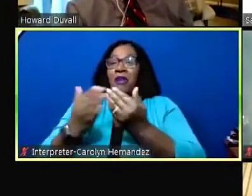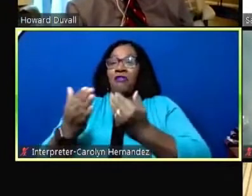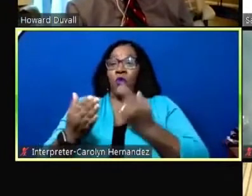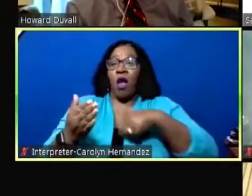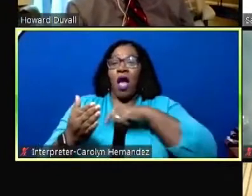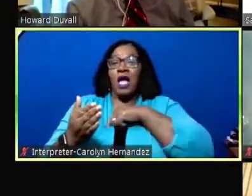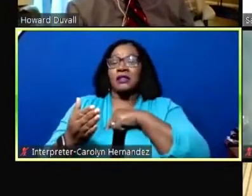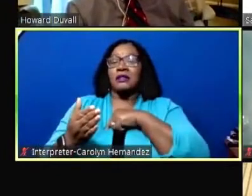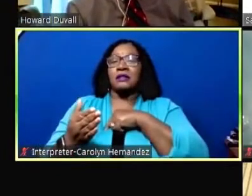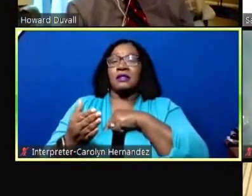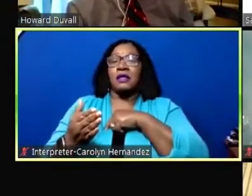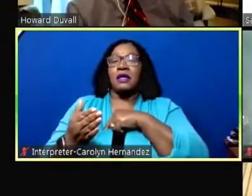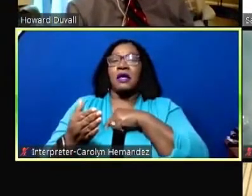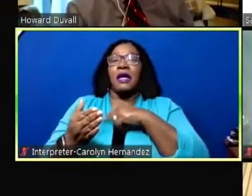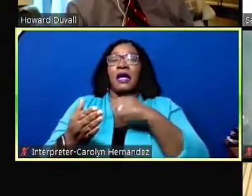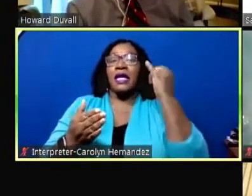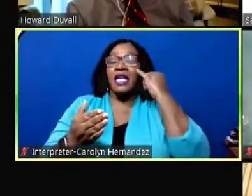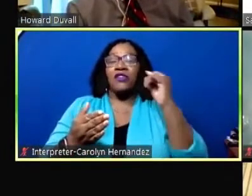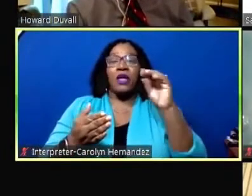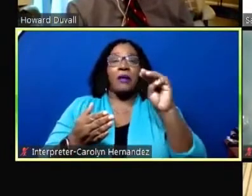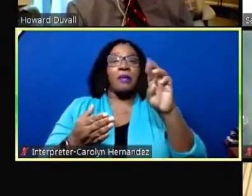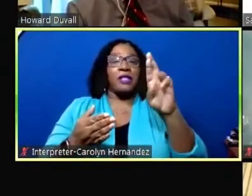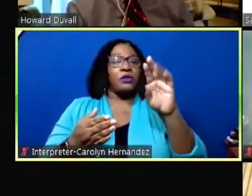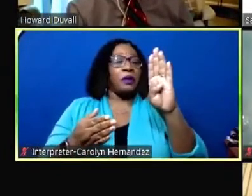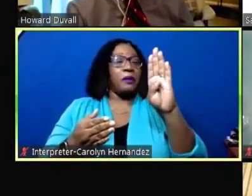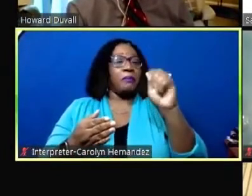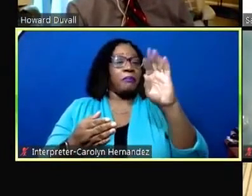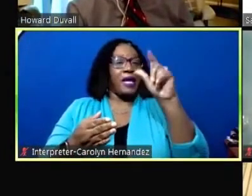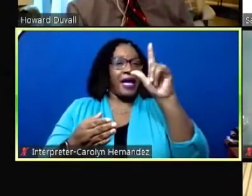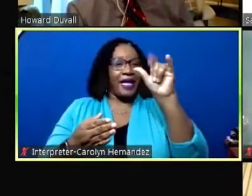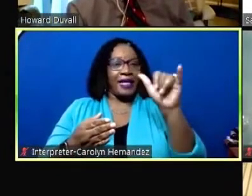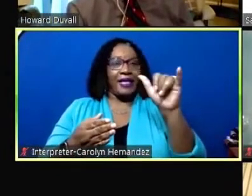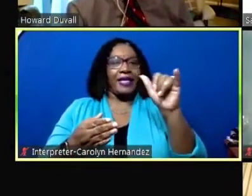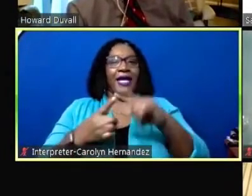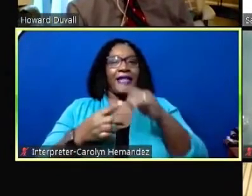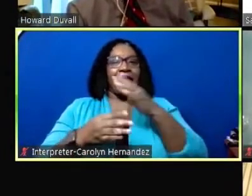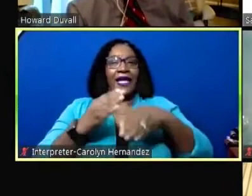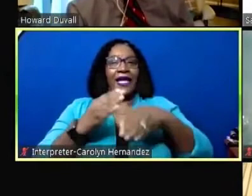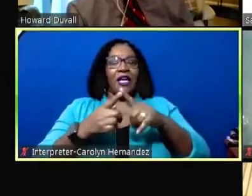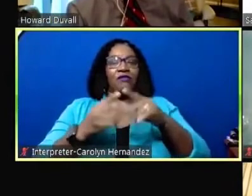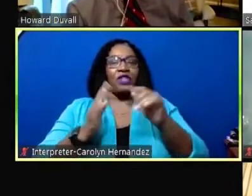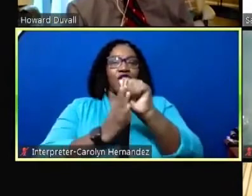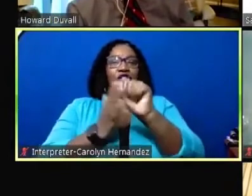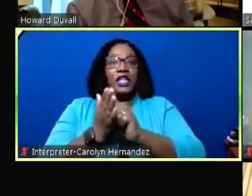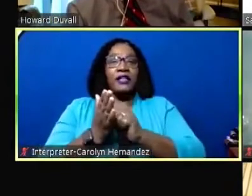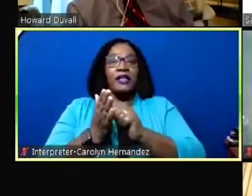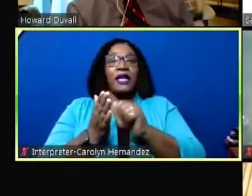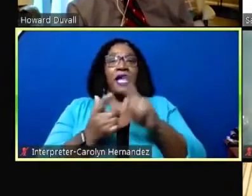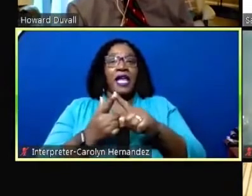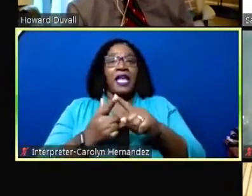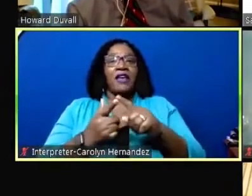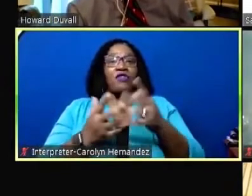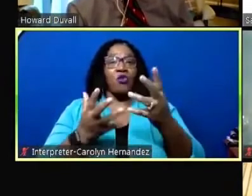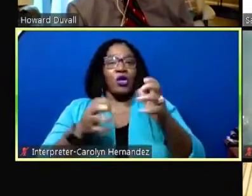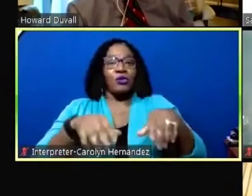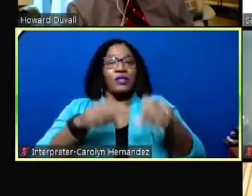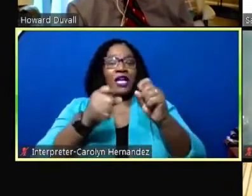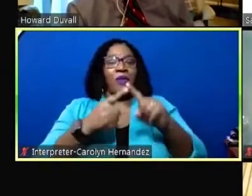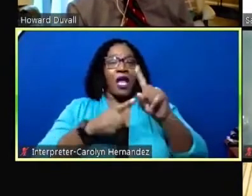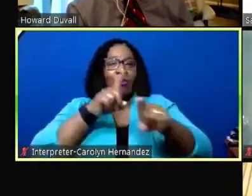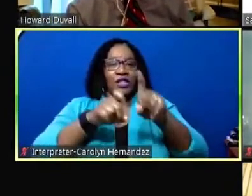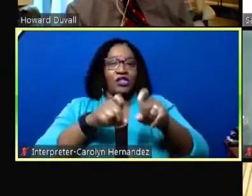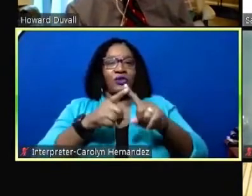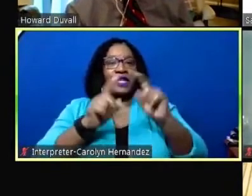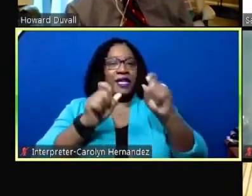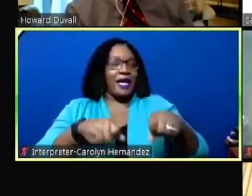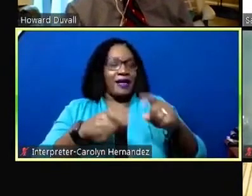uh if uh mr mr bailey if uh if in the um at the end of the agenda if mr rickman wants to take up that question he can i think